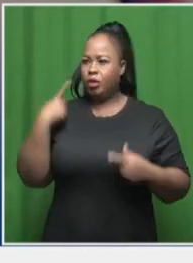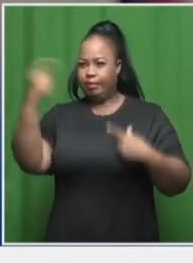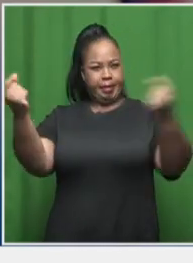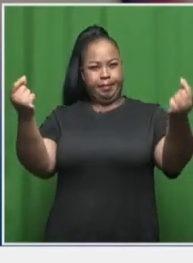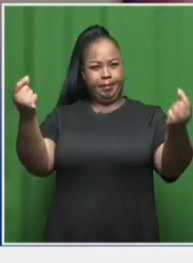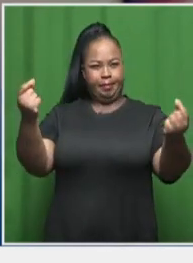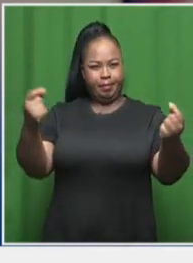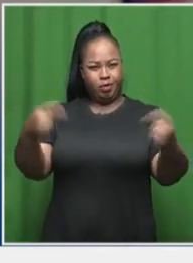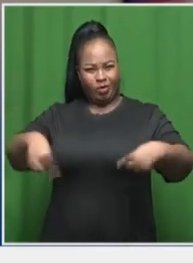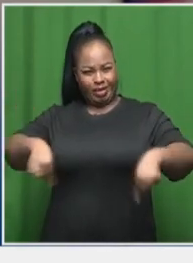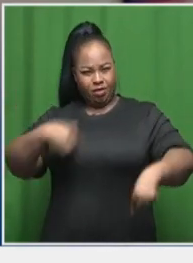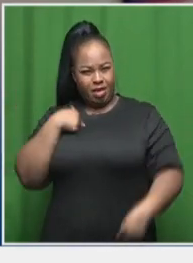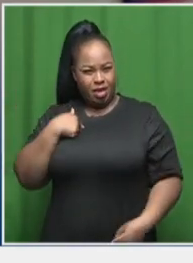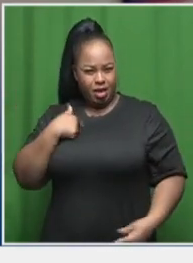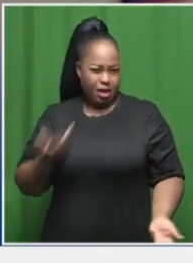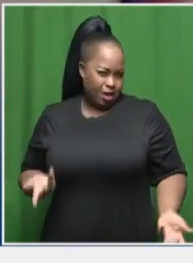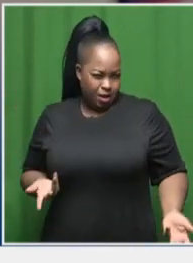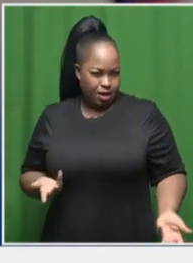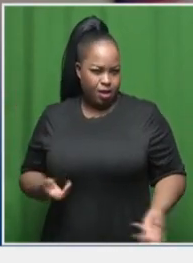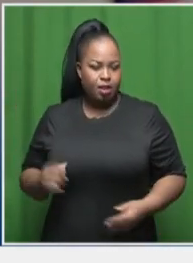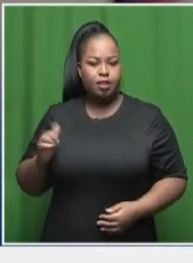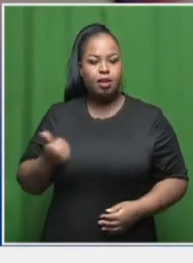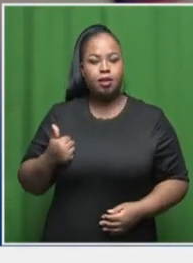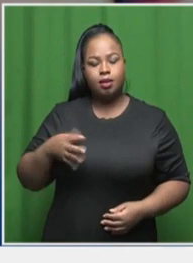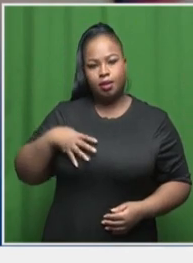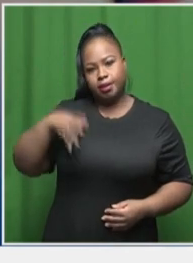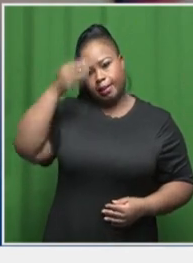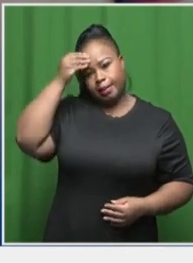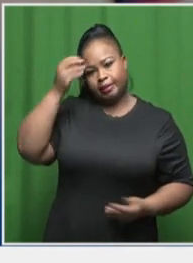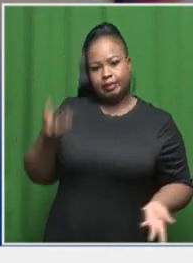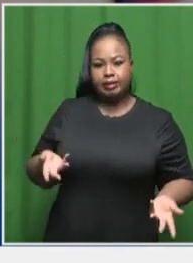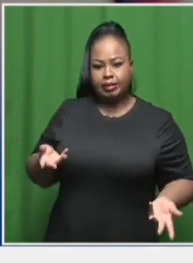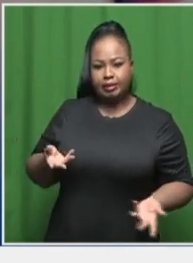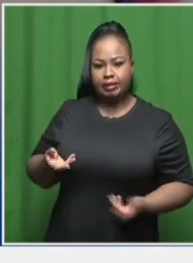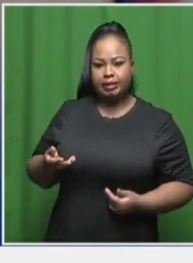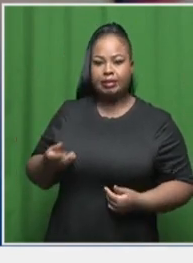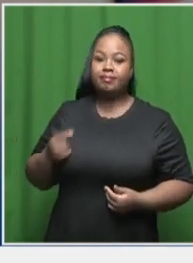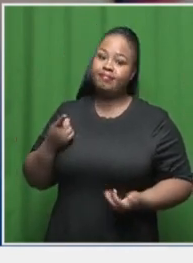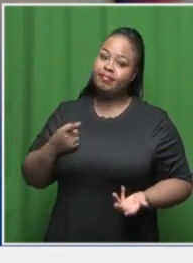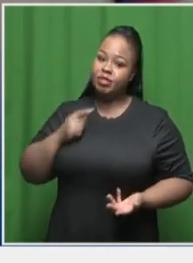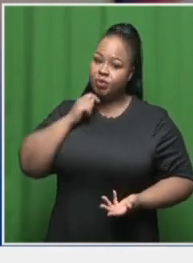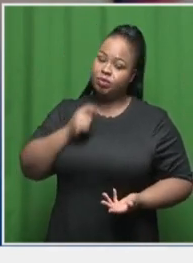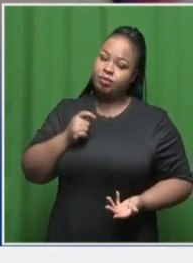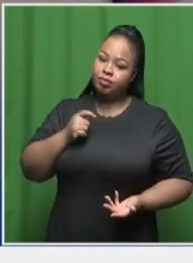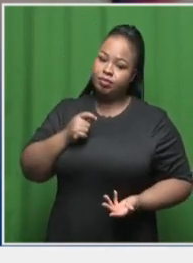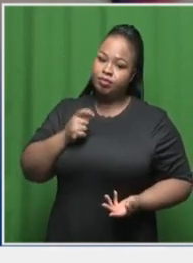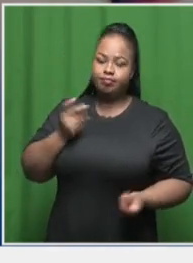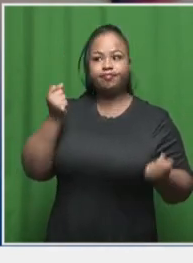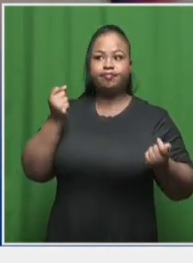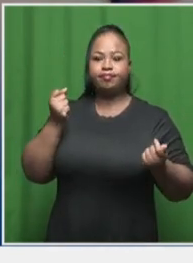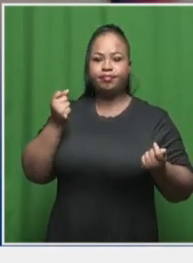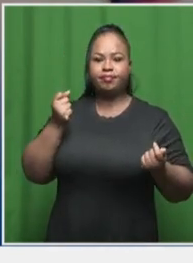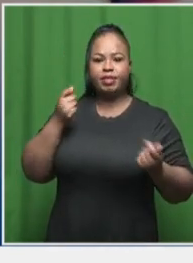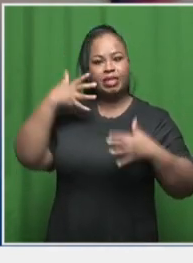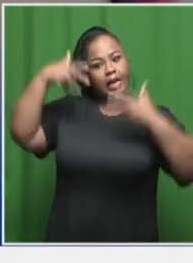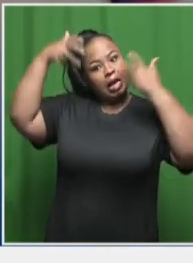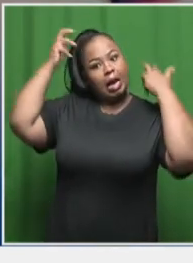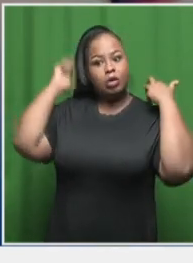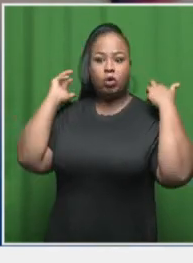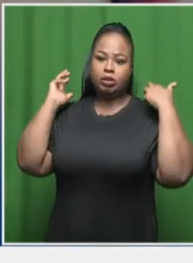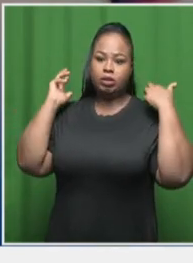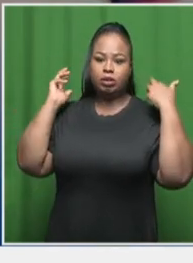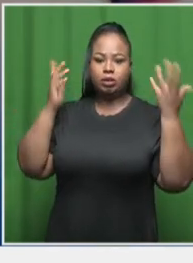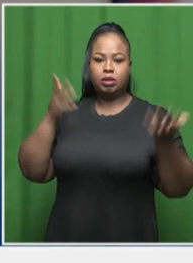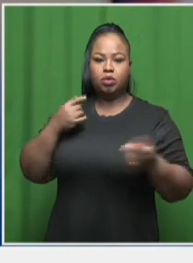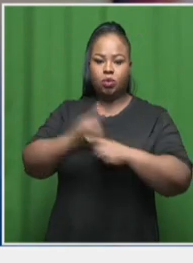scared of me, you know? And then he learns that, um, he's actually like, then he, it hits him that he's actually a lion and he's actually a predator.